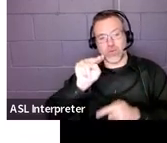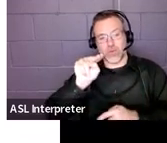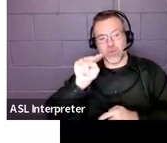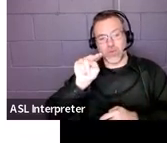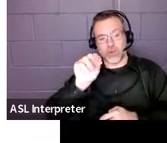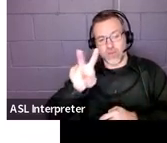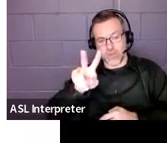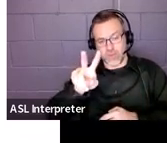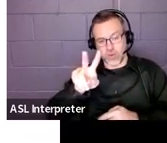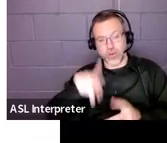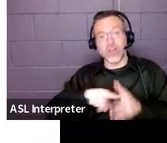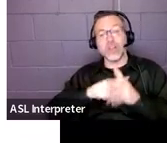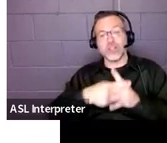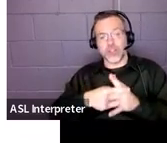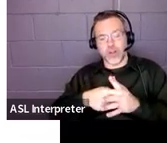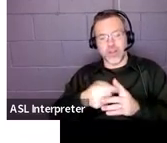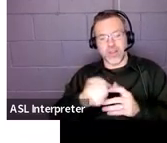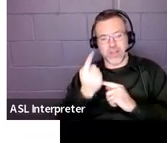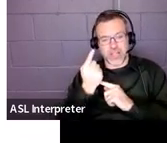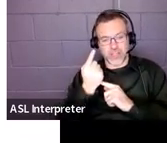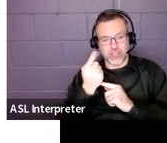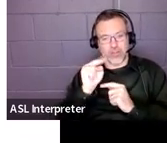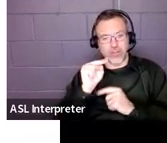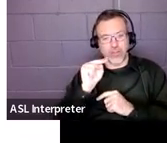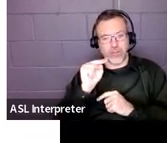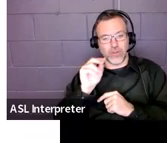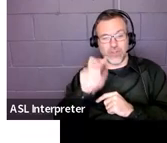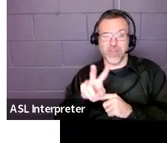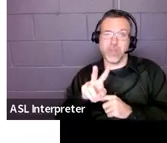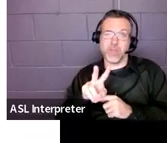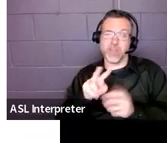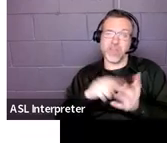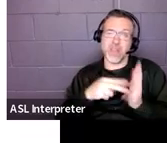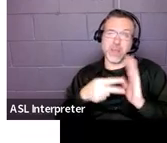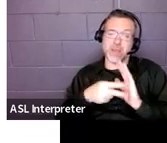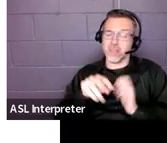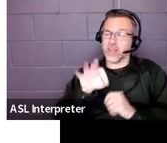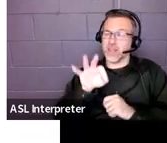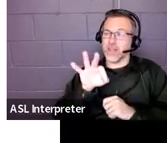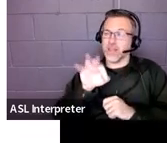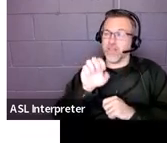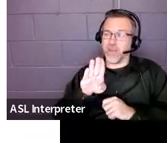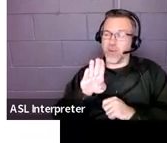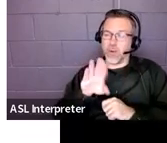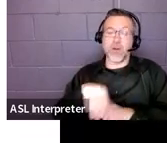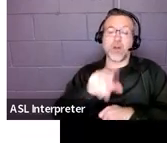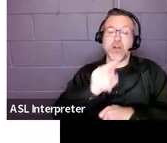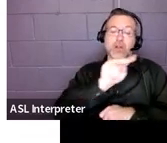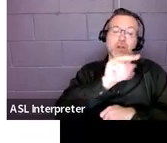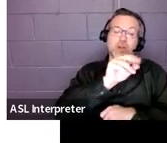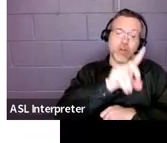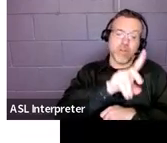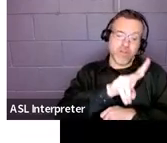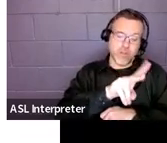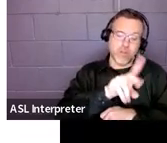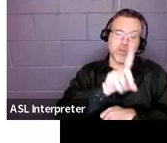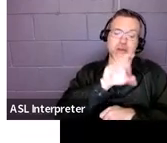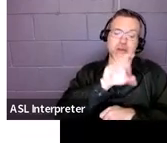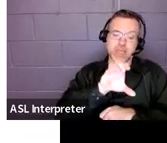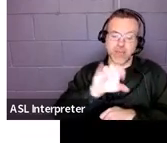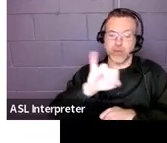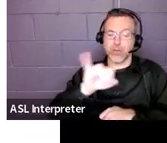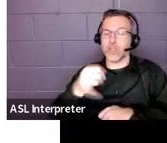November. So, by February, so that's like what a three-month chunk. We're going to get her from five out of ten